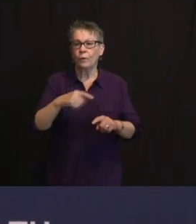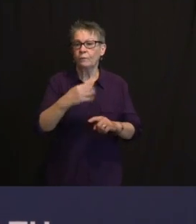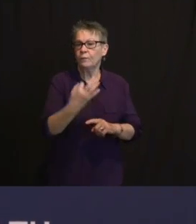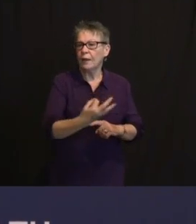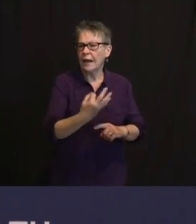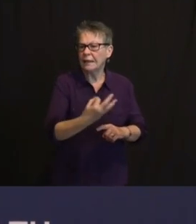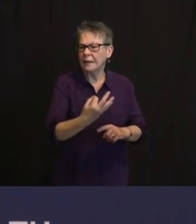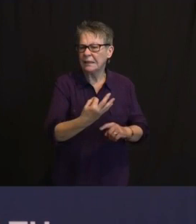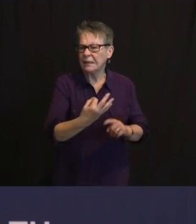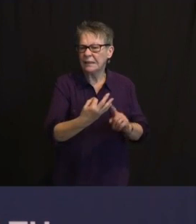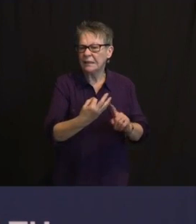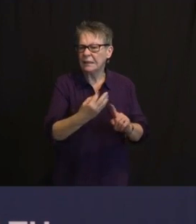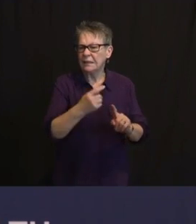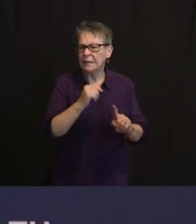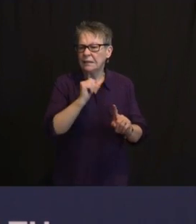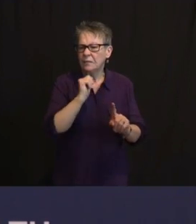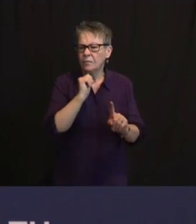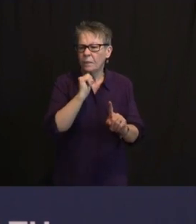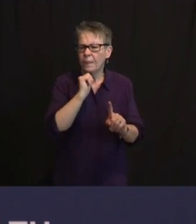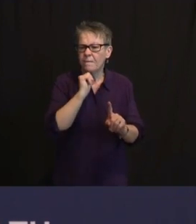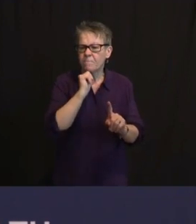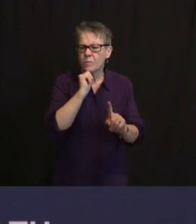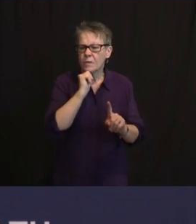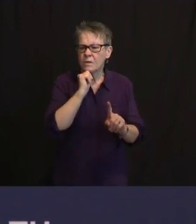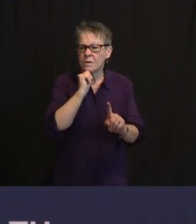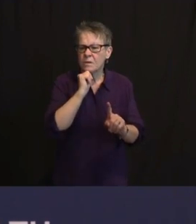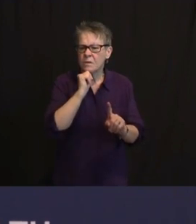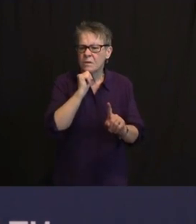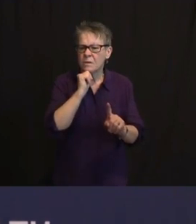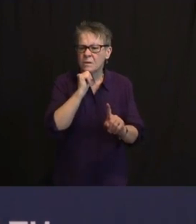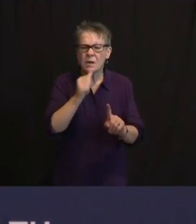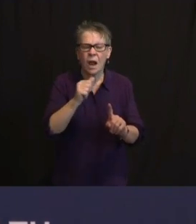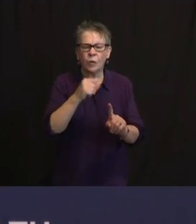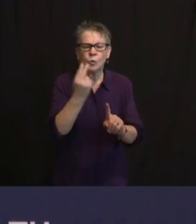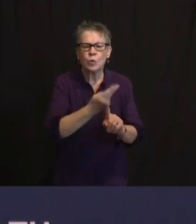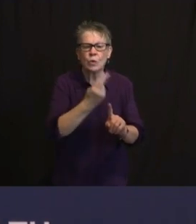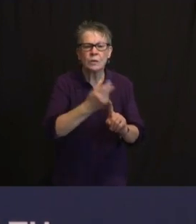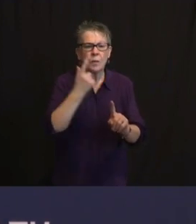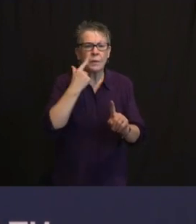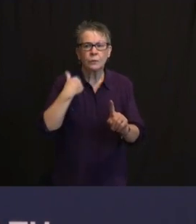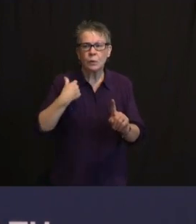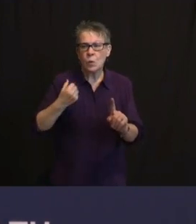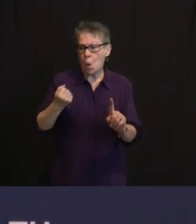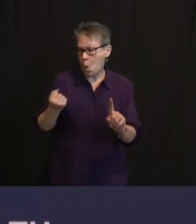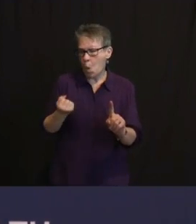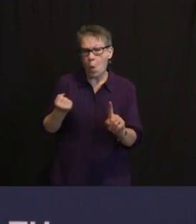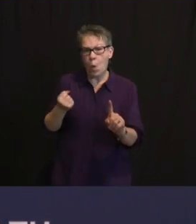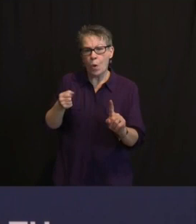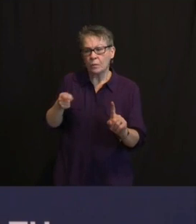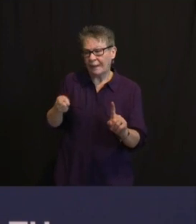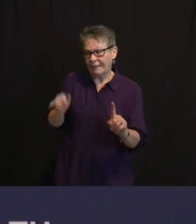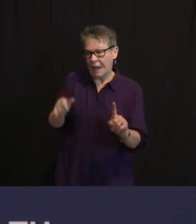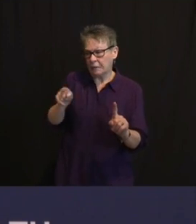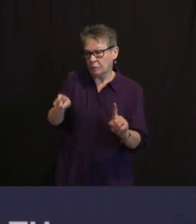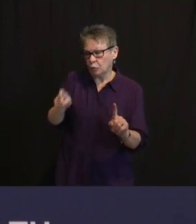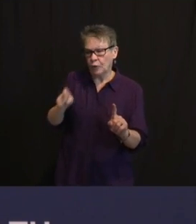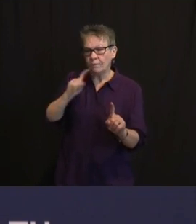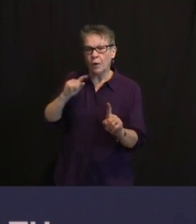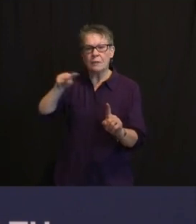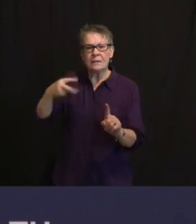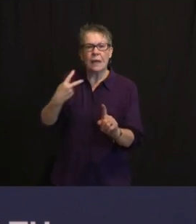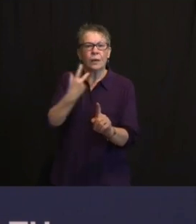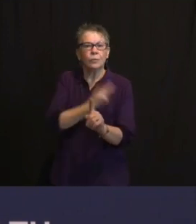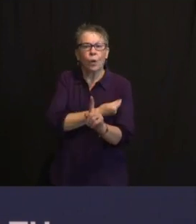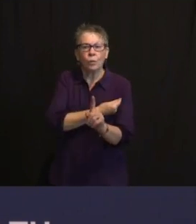LEAD LAG ELEMENT TO THIS AS WELL. BUT NOTHING'S GETTING, THERE